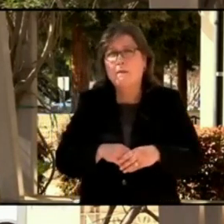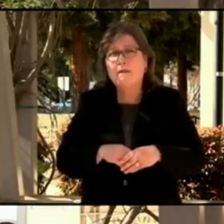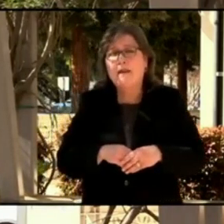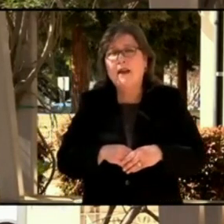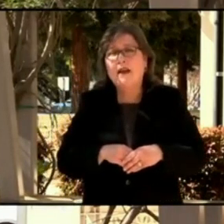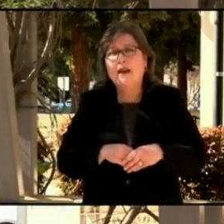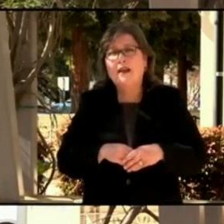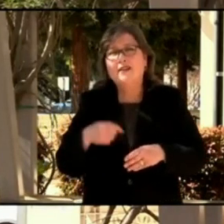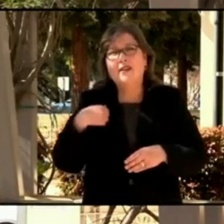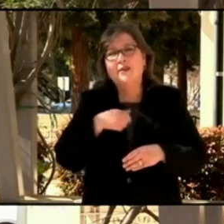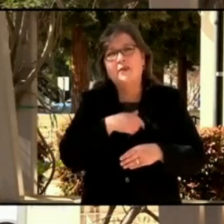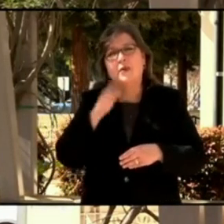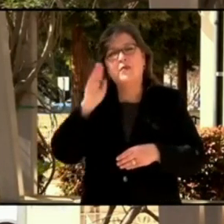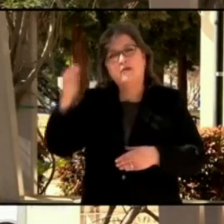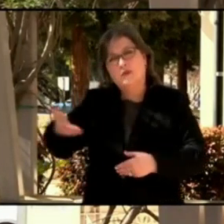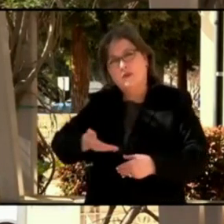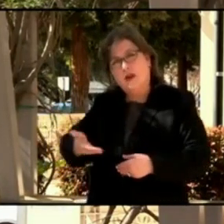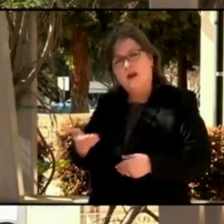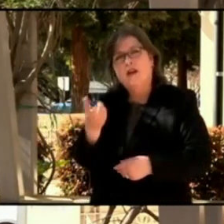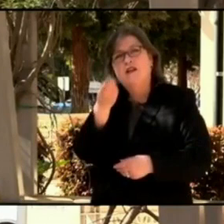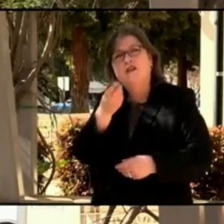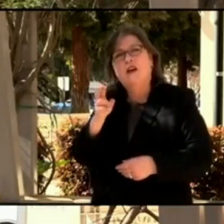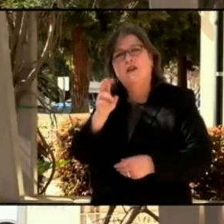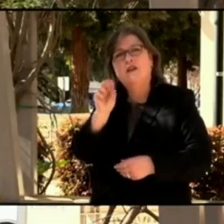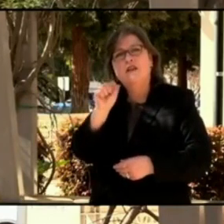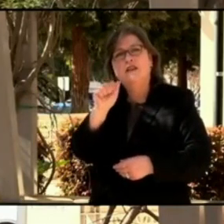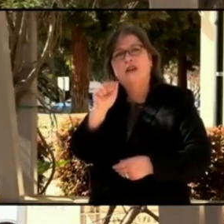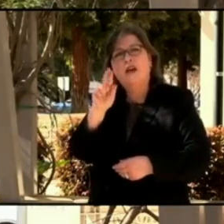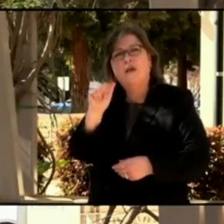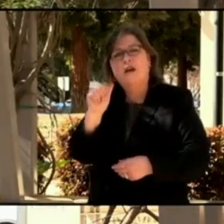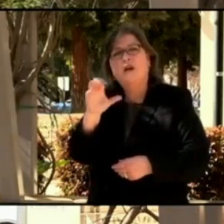I welcome to the podium Dr. Sarah Cody.